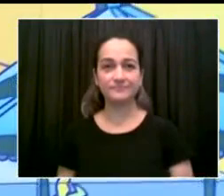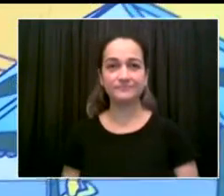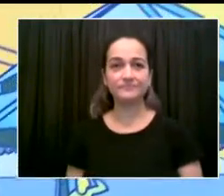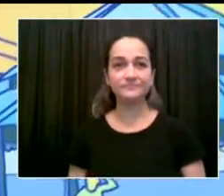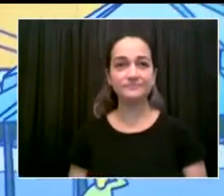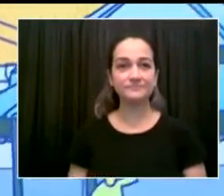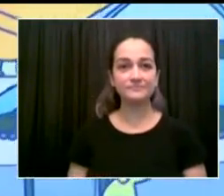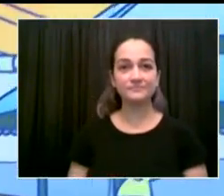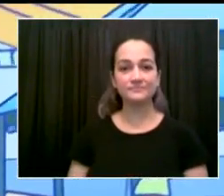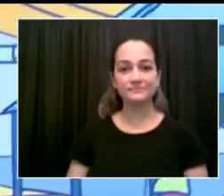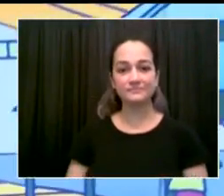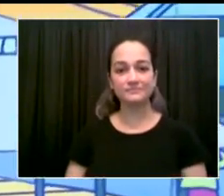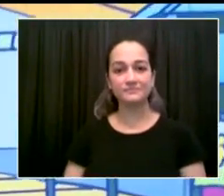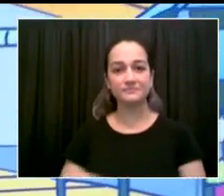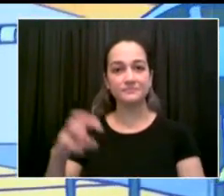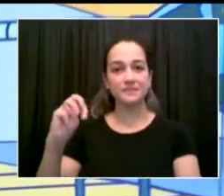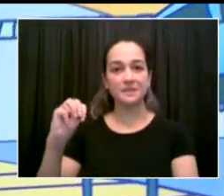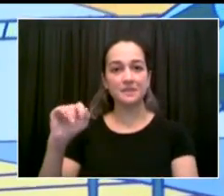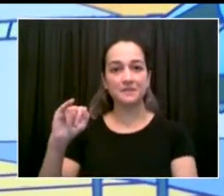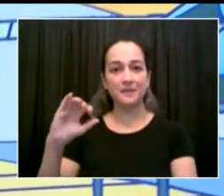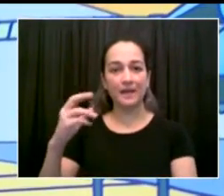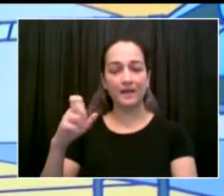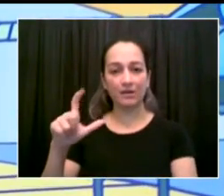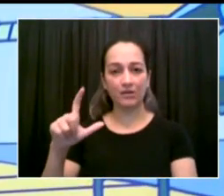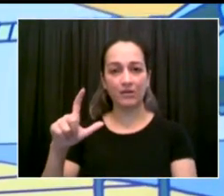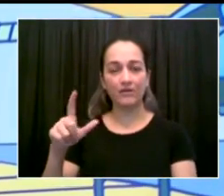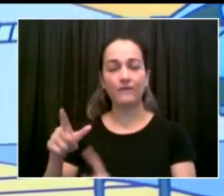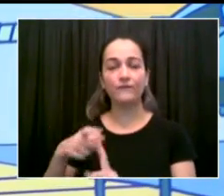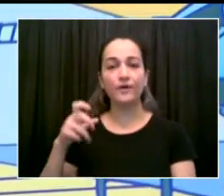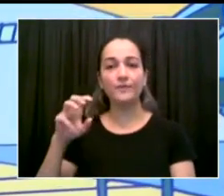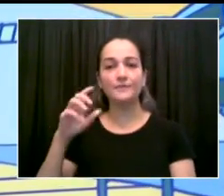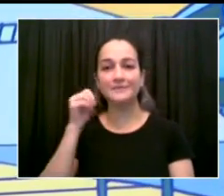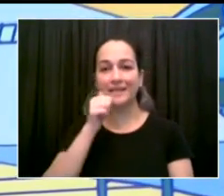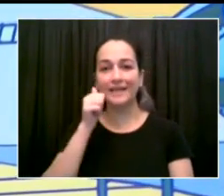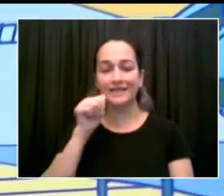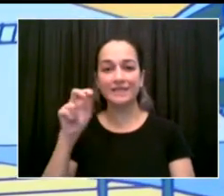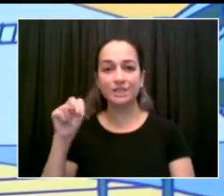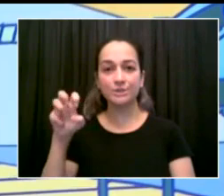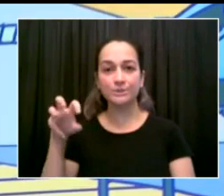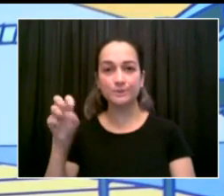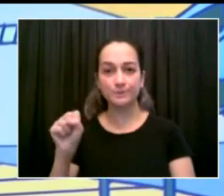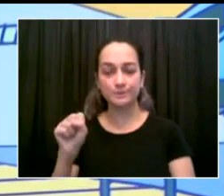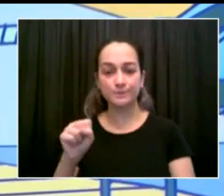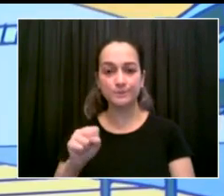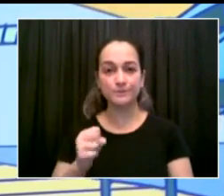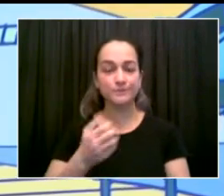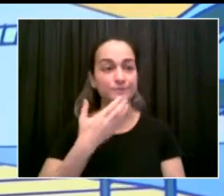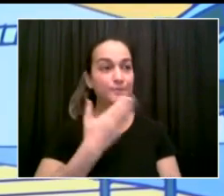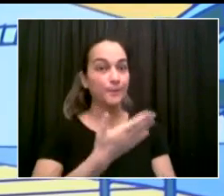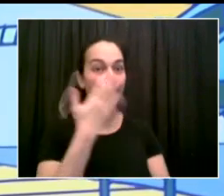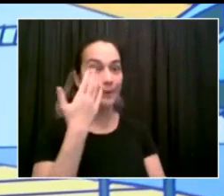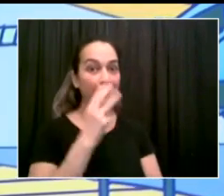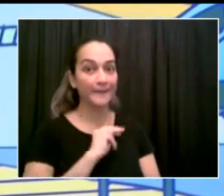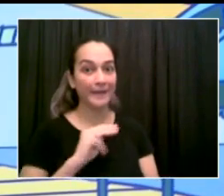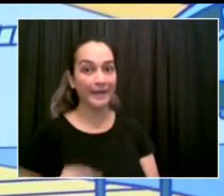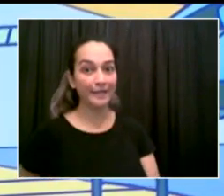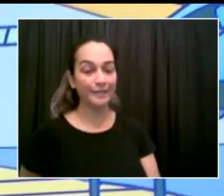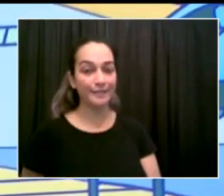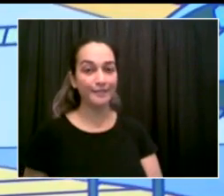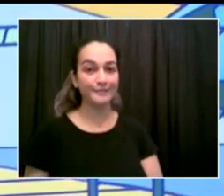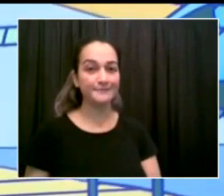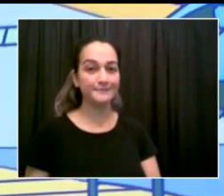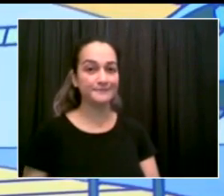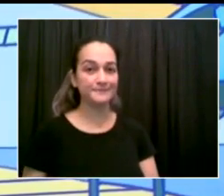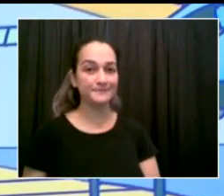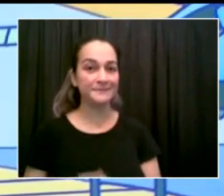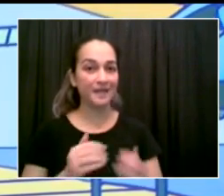Morning, Mr. Mayor. Hey, Michael. How have been, man? I'm good. I have a question about